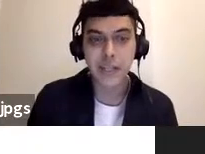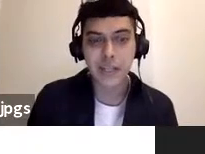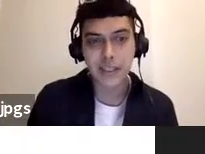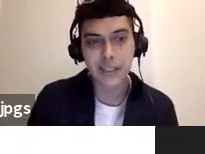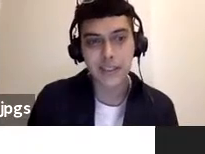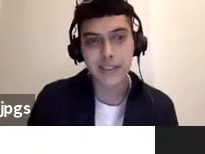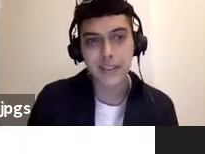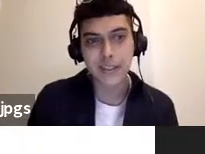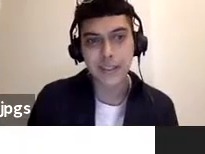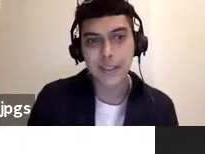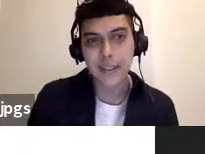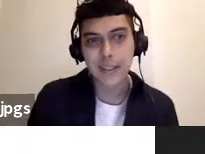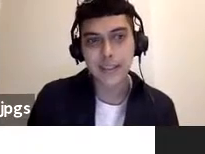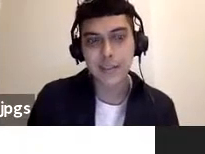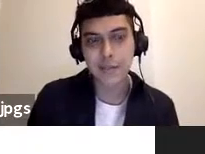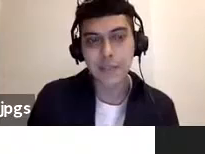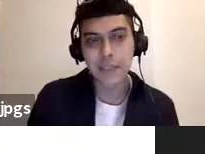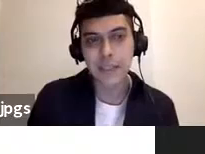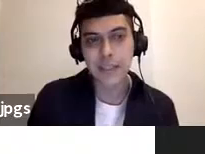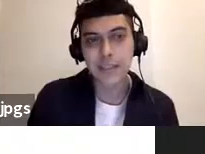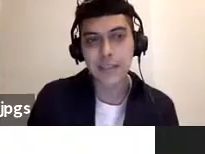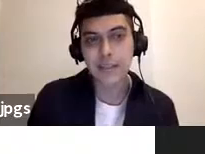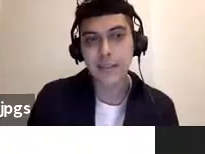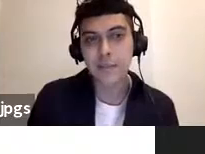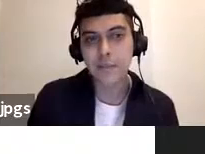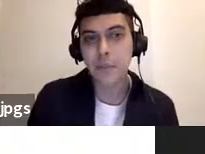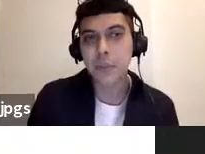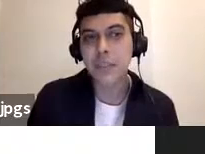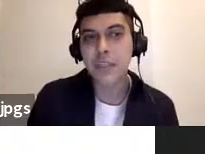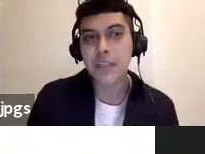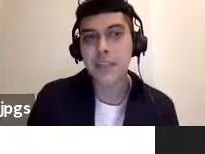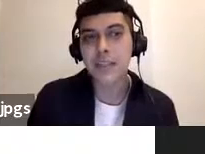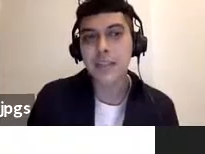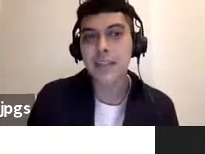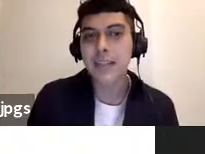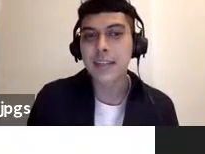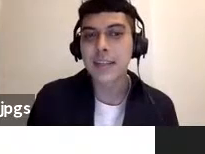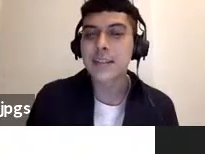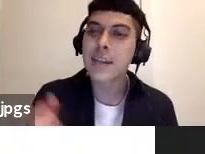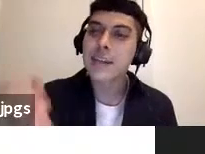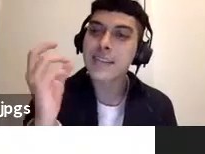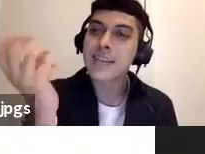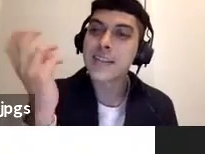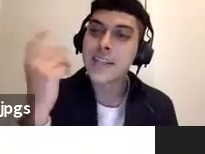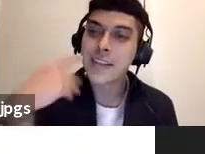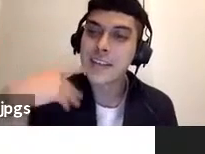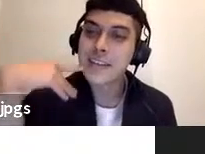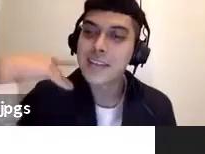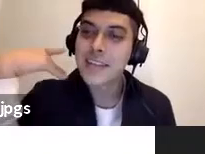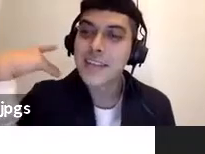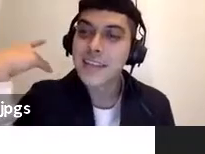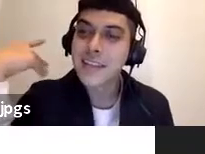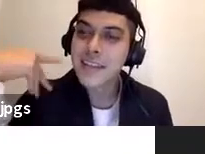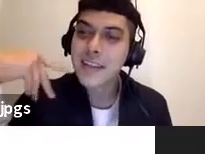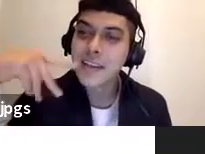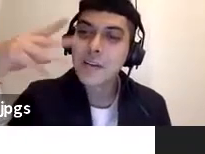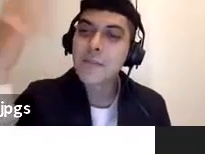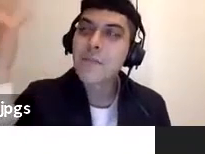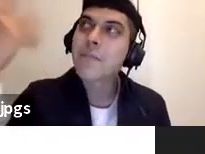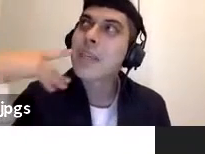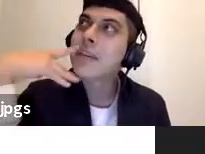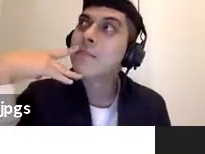trigger uh something that potentially shakes the air it has the